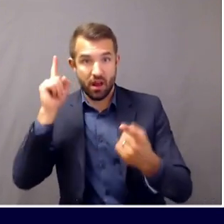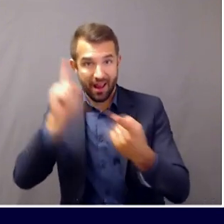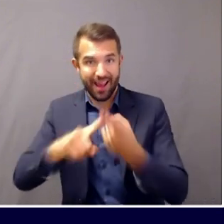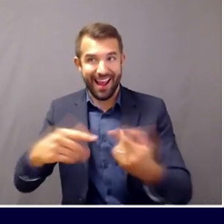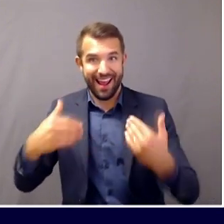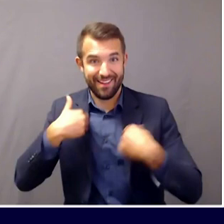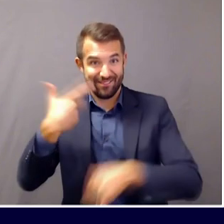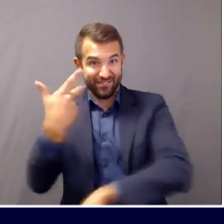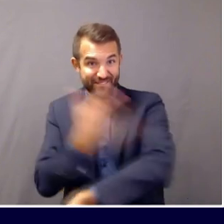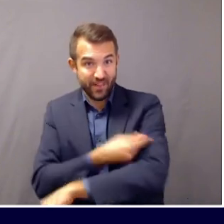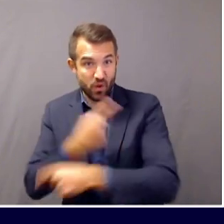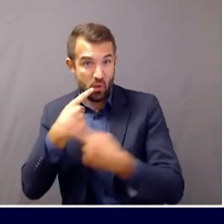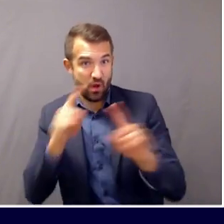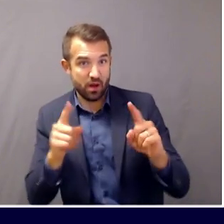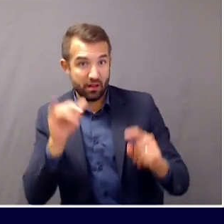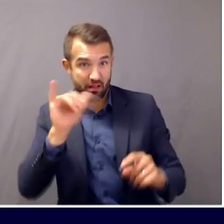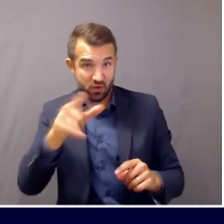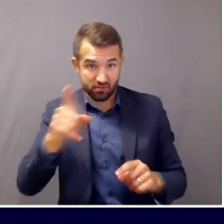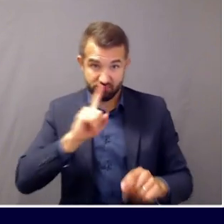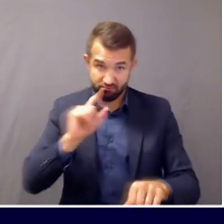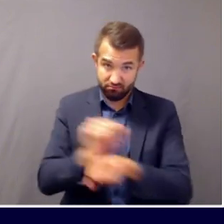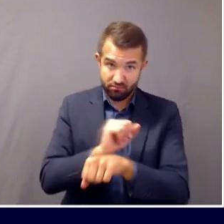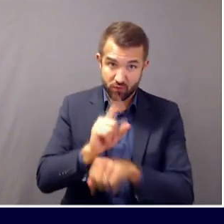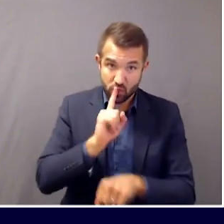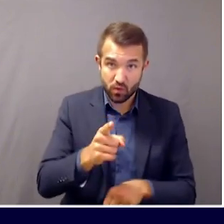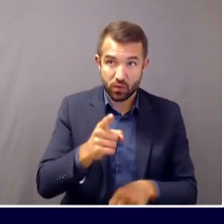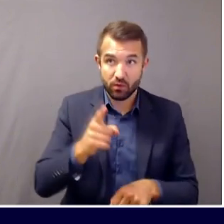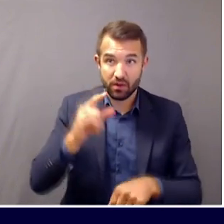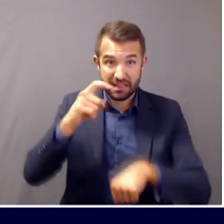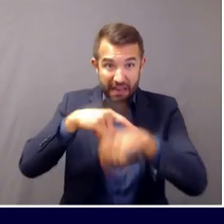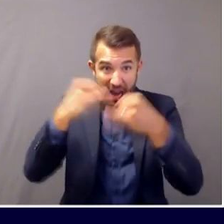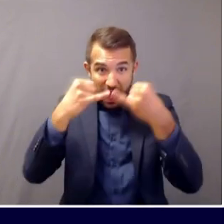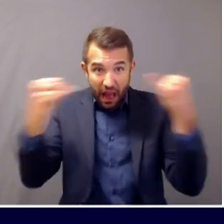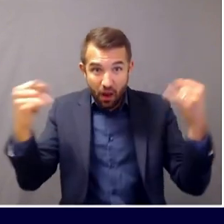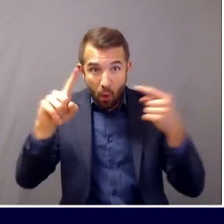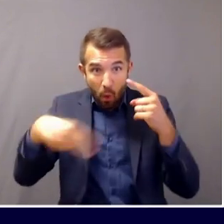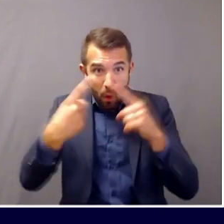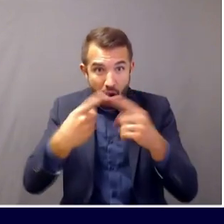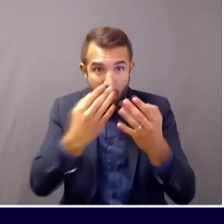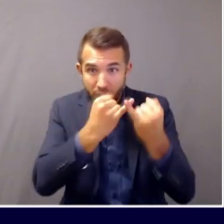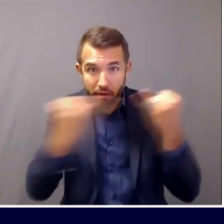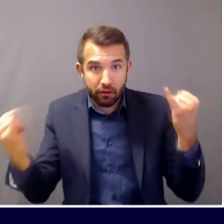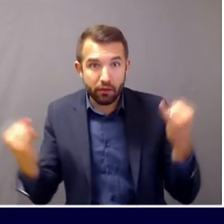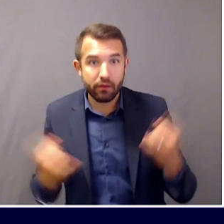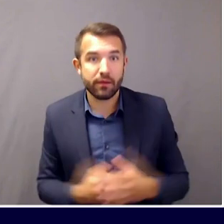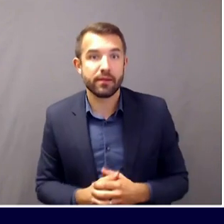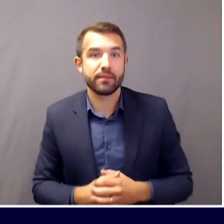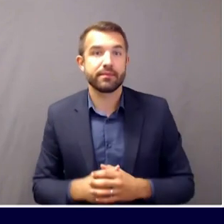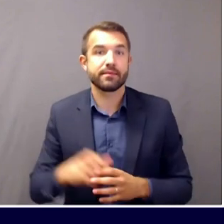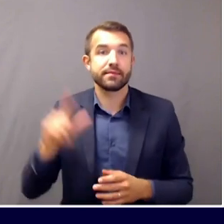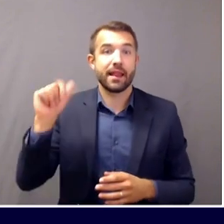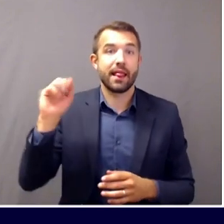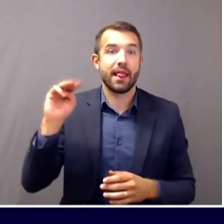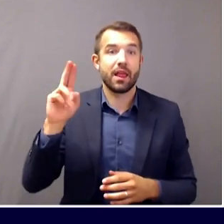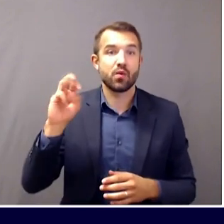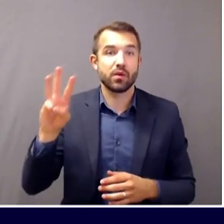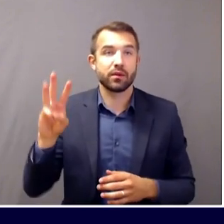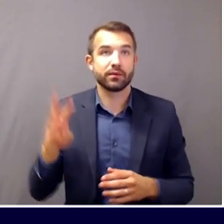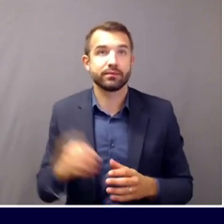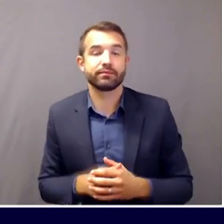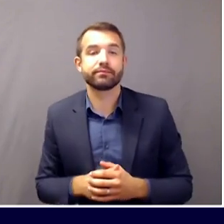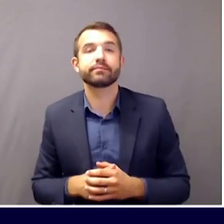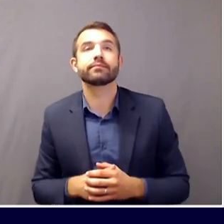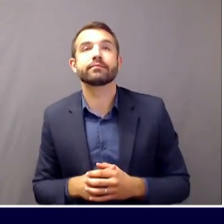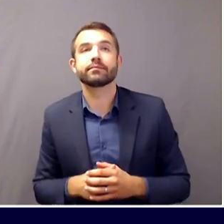We are all in this pandemic learning experience trying to understand how our transmission is